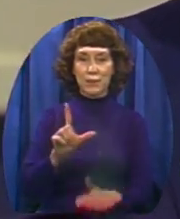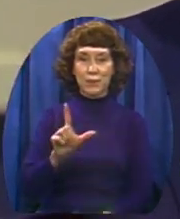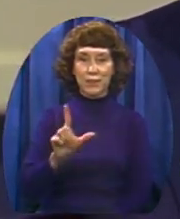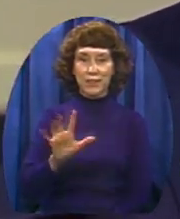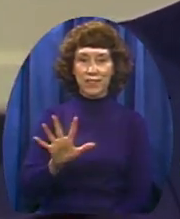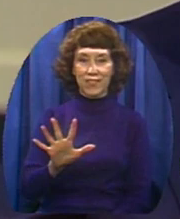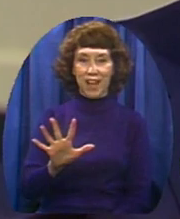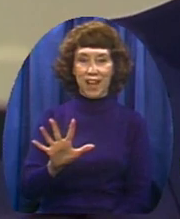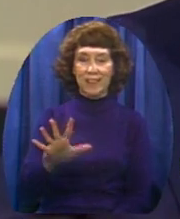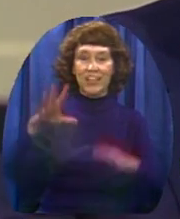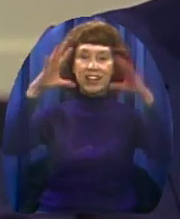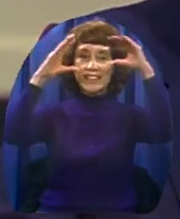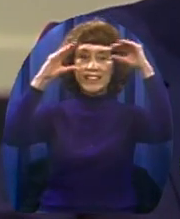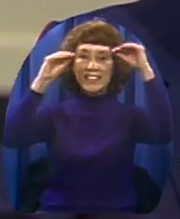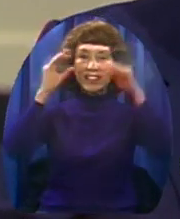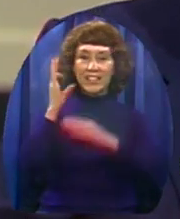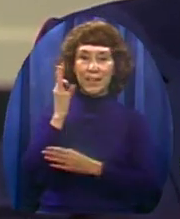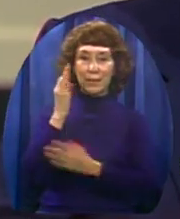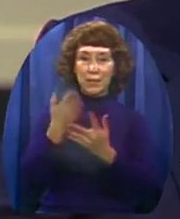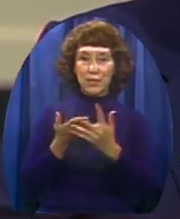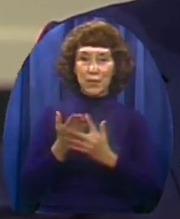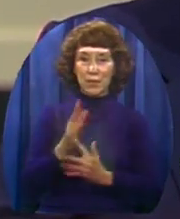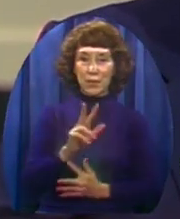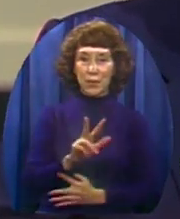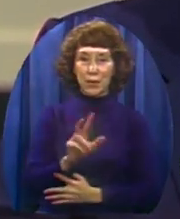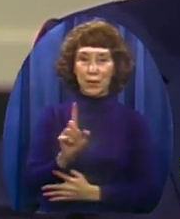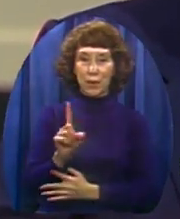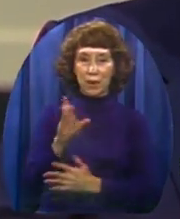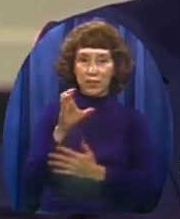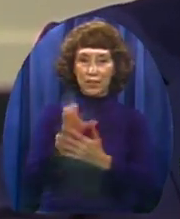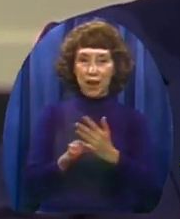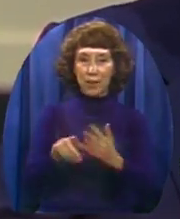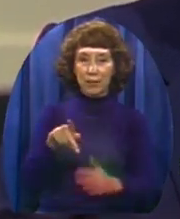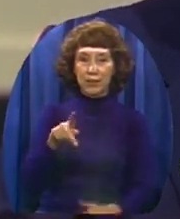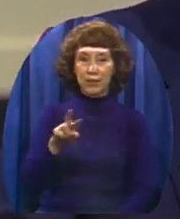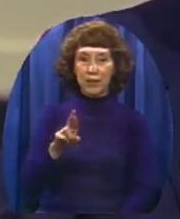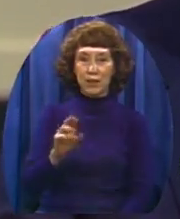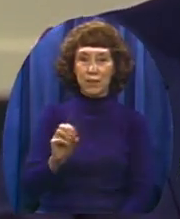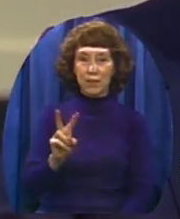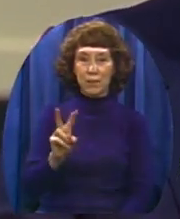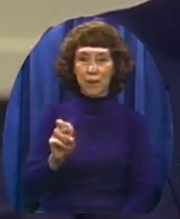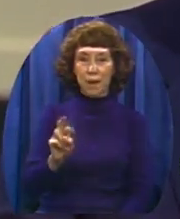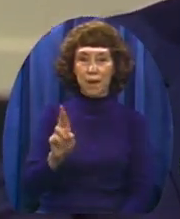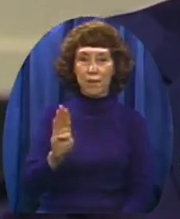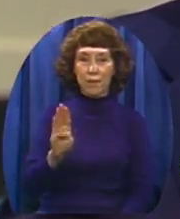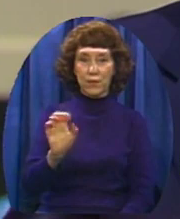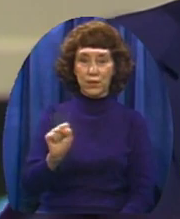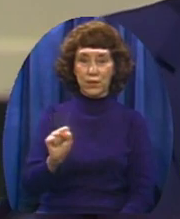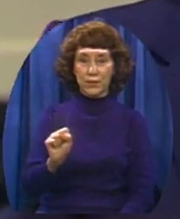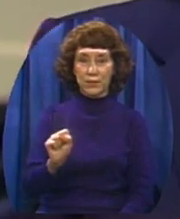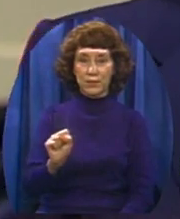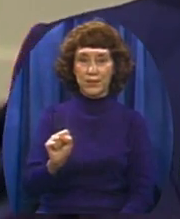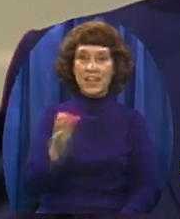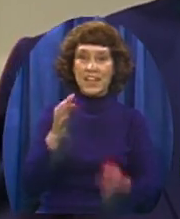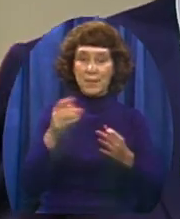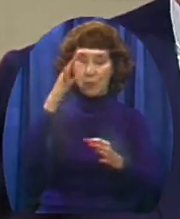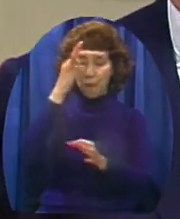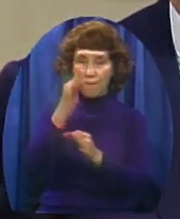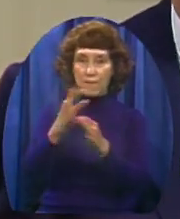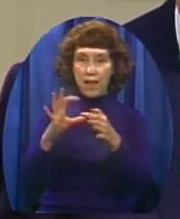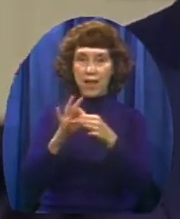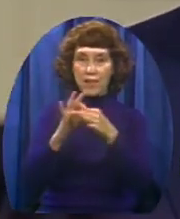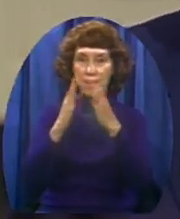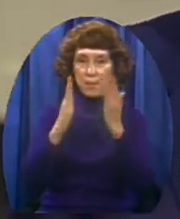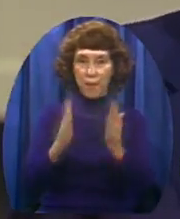We are teaching and preaching Through the 31 chapters of the Proverbs These weeks If you are a faith partner That's page